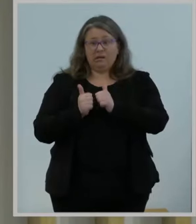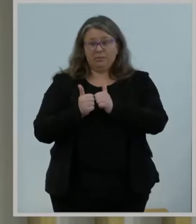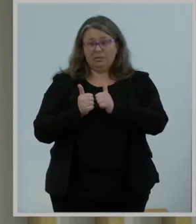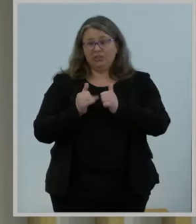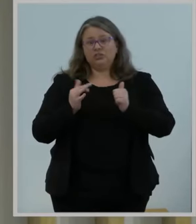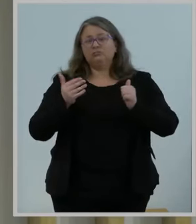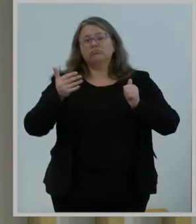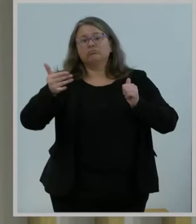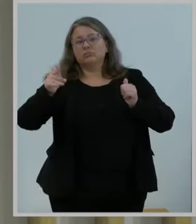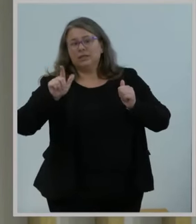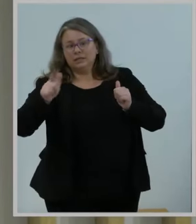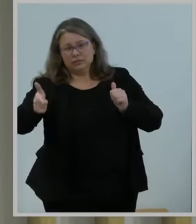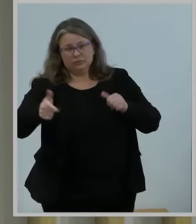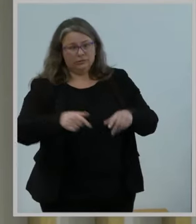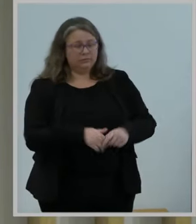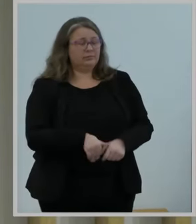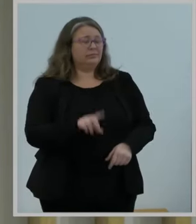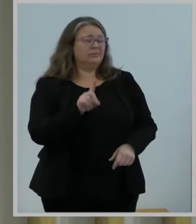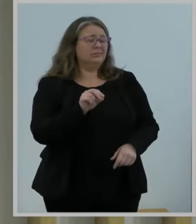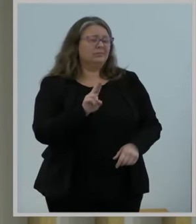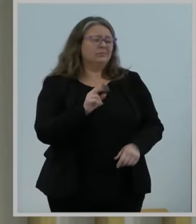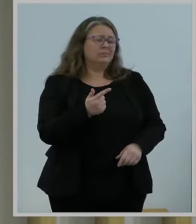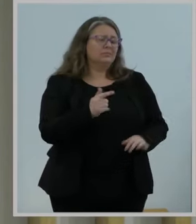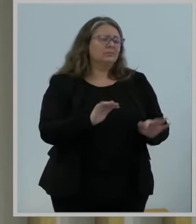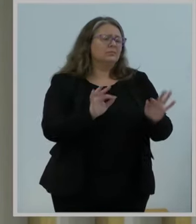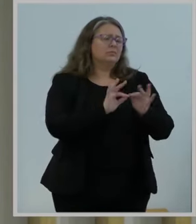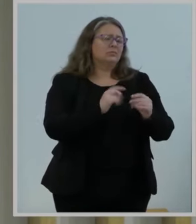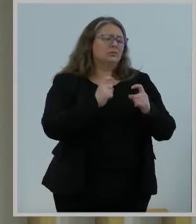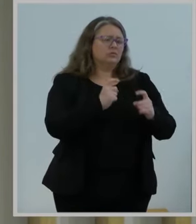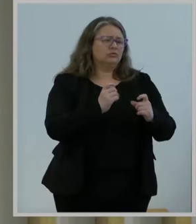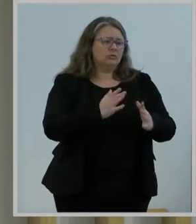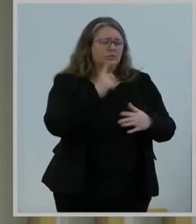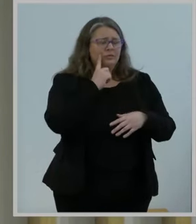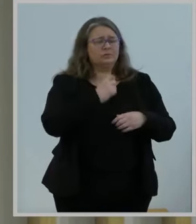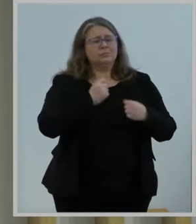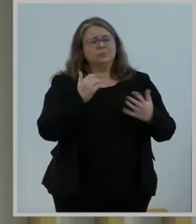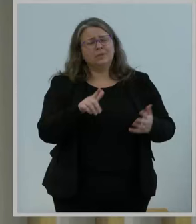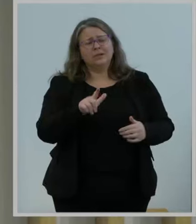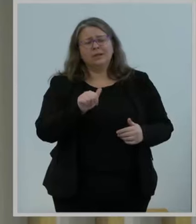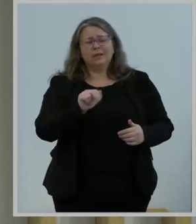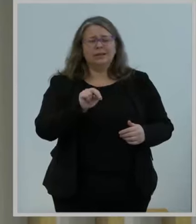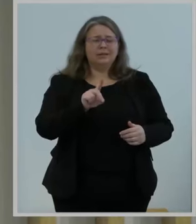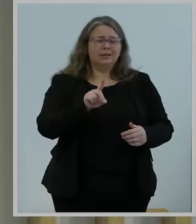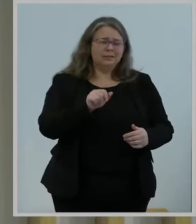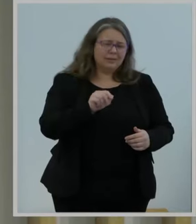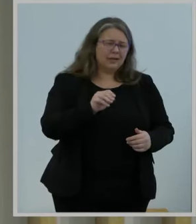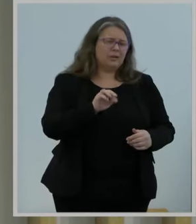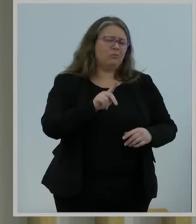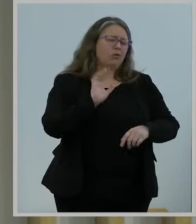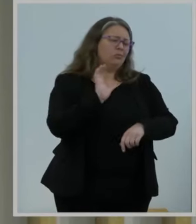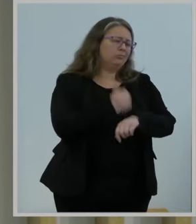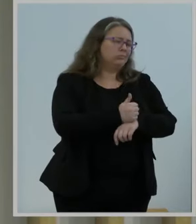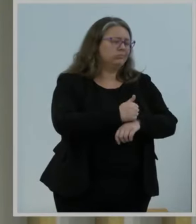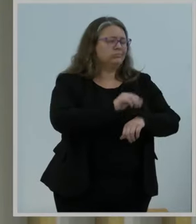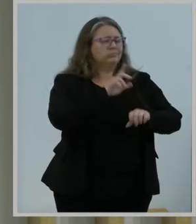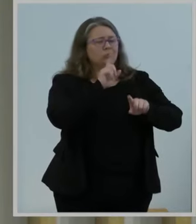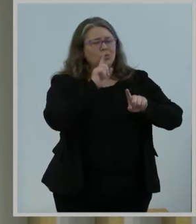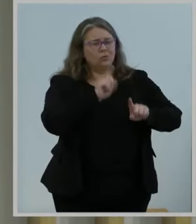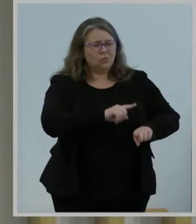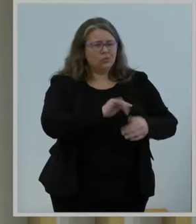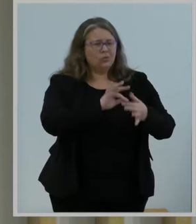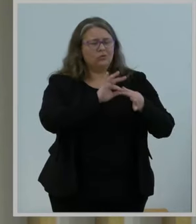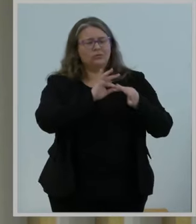And Doug was a key contributor to so many landmark orders involving implementation of the commission's access charge regime.